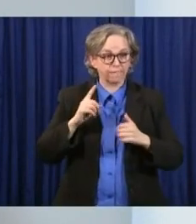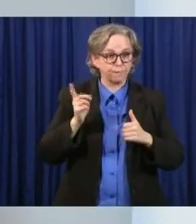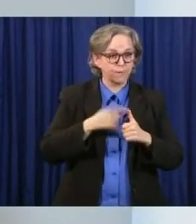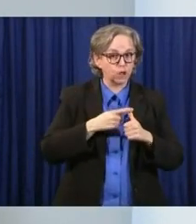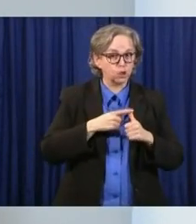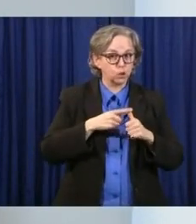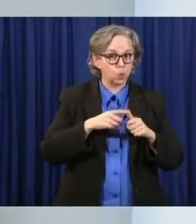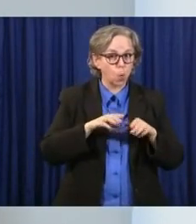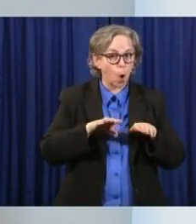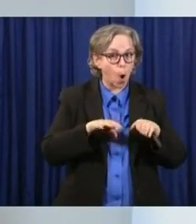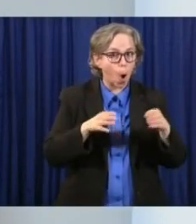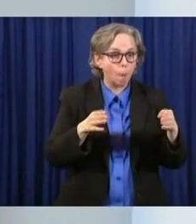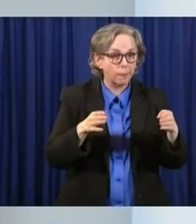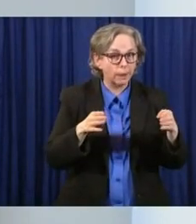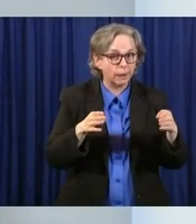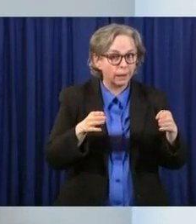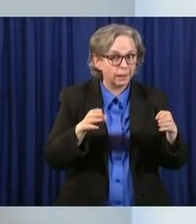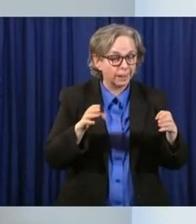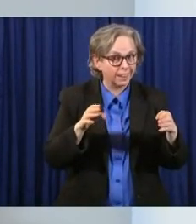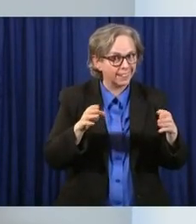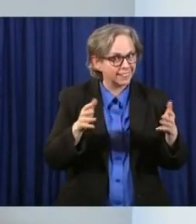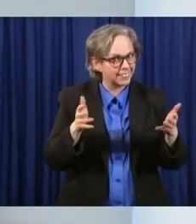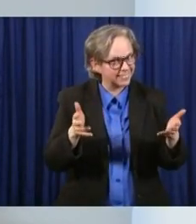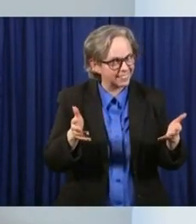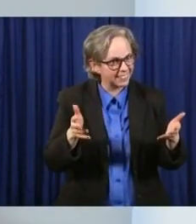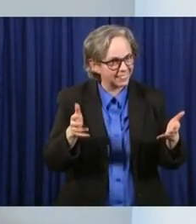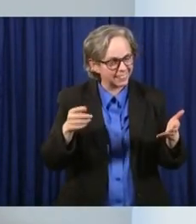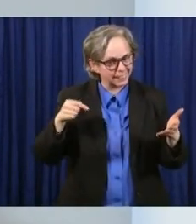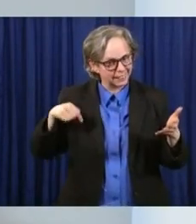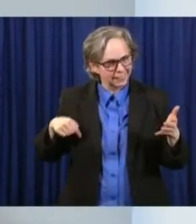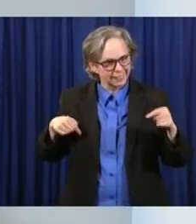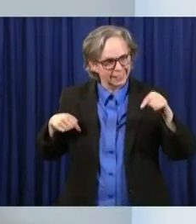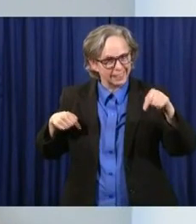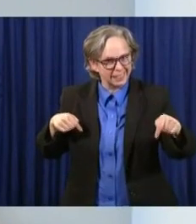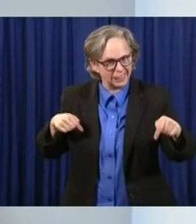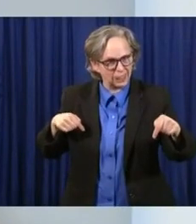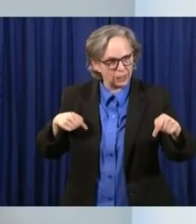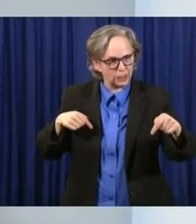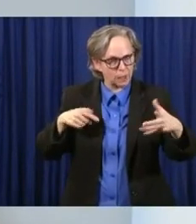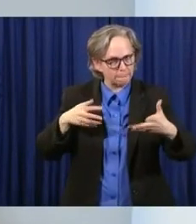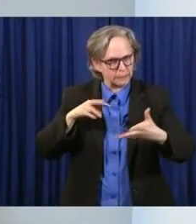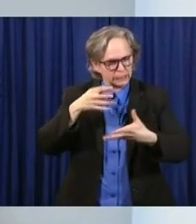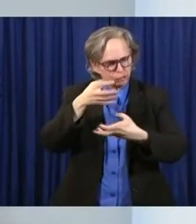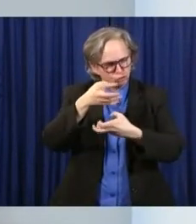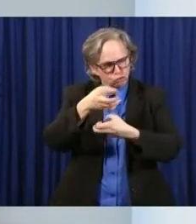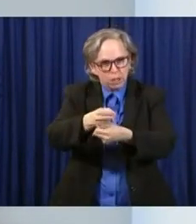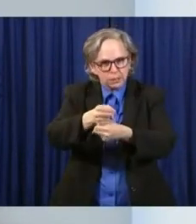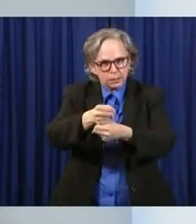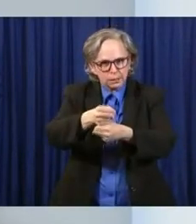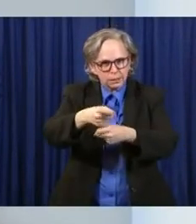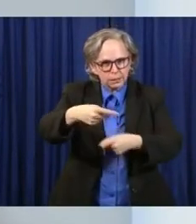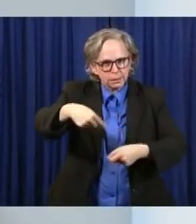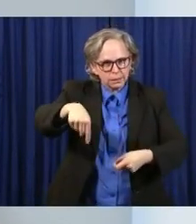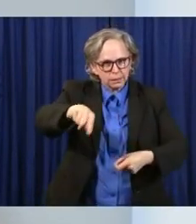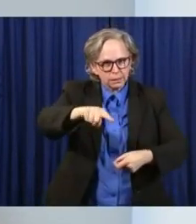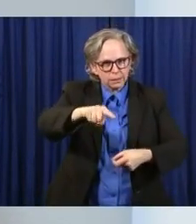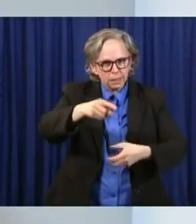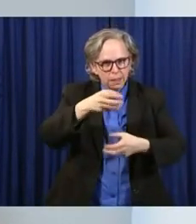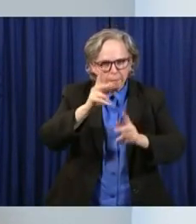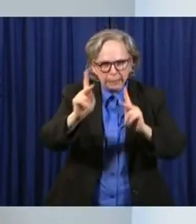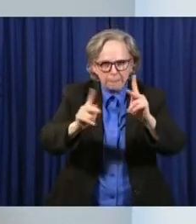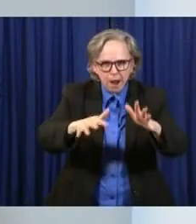nature of doing that requires us to trust people, to rely on the fact that they will use their freedom,